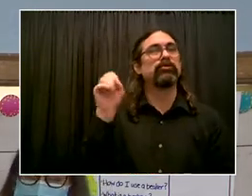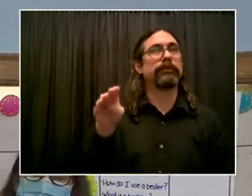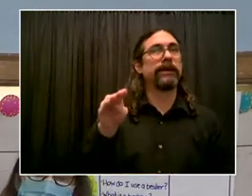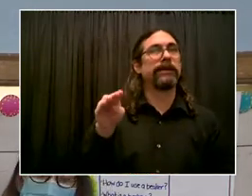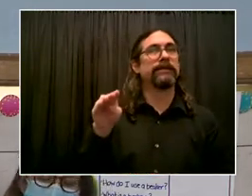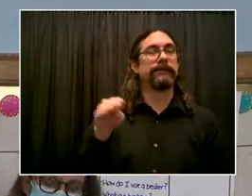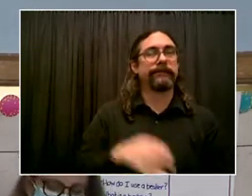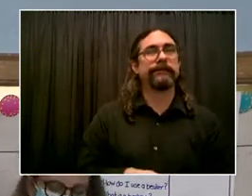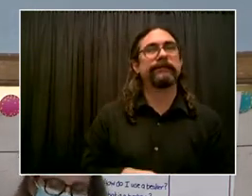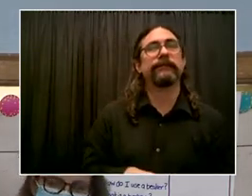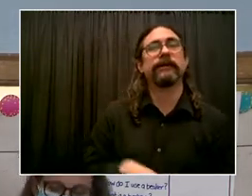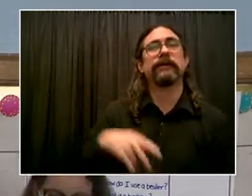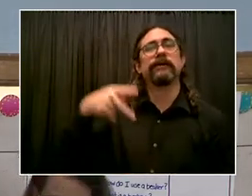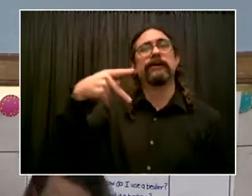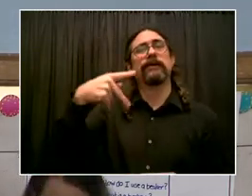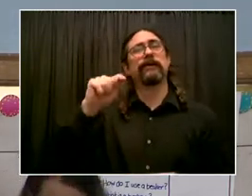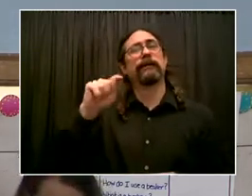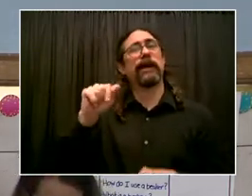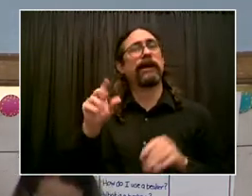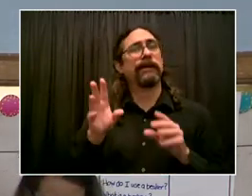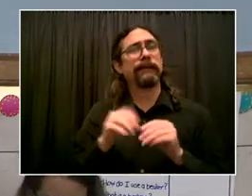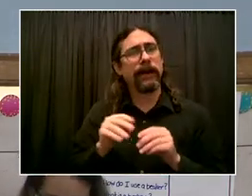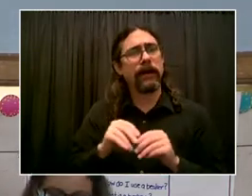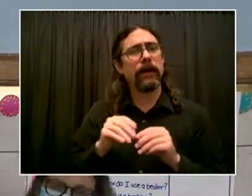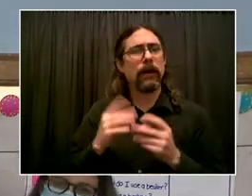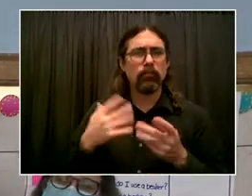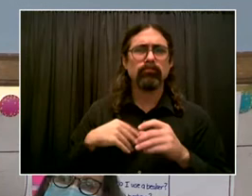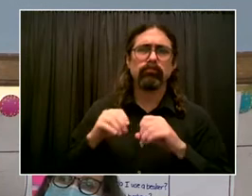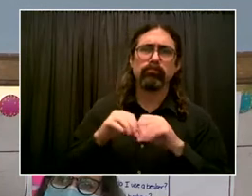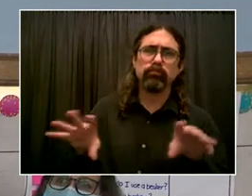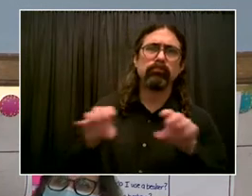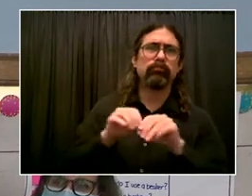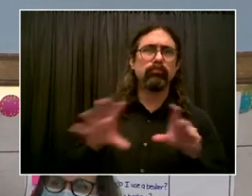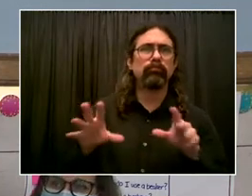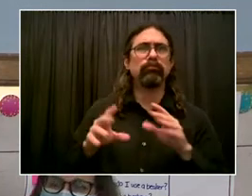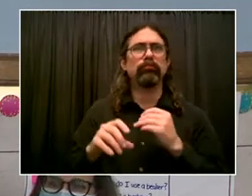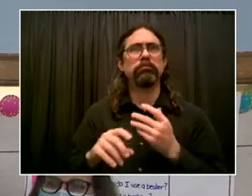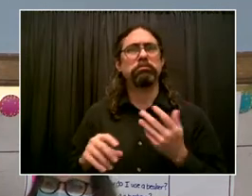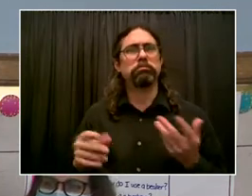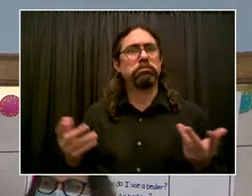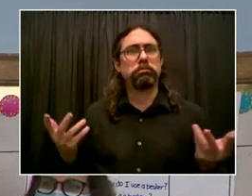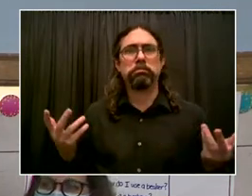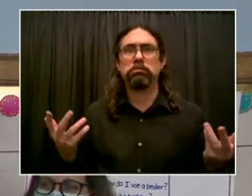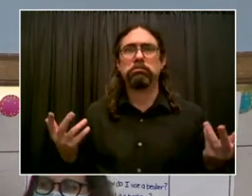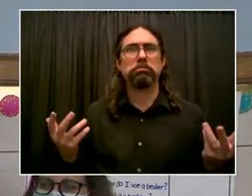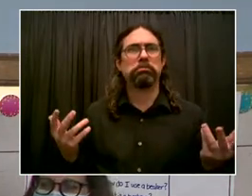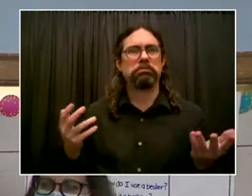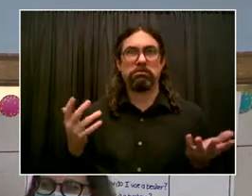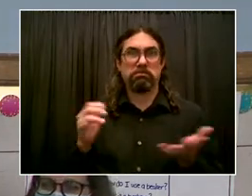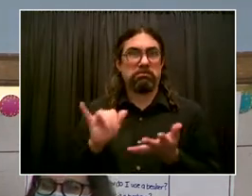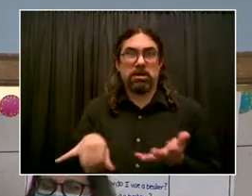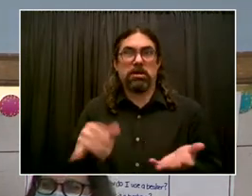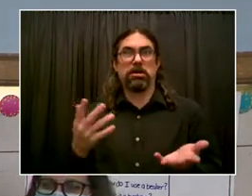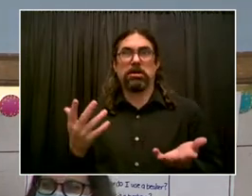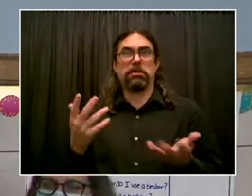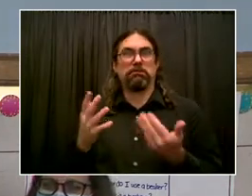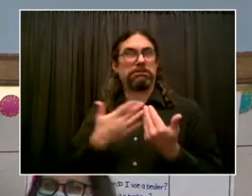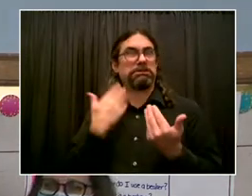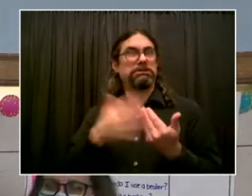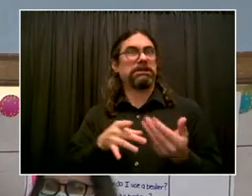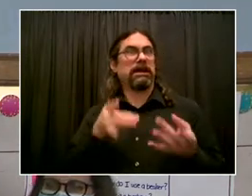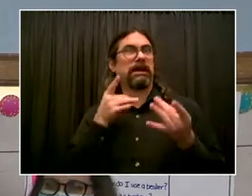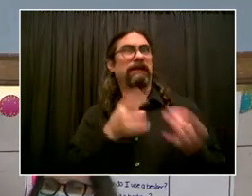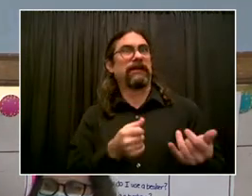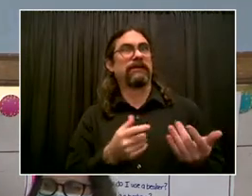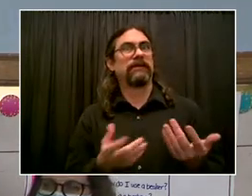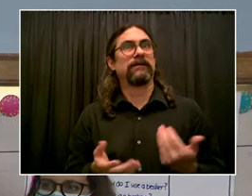So it was so quick and efficient and so clear. There's links where you can figure out